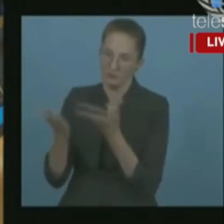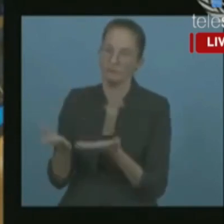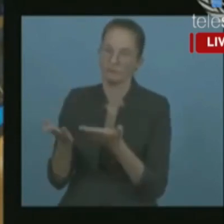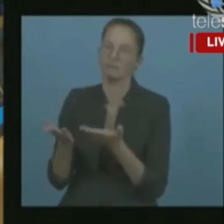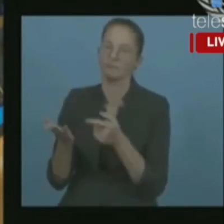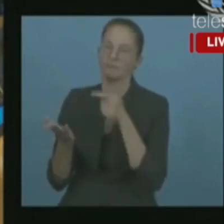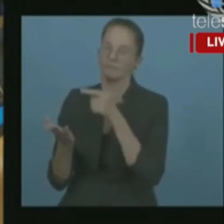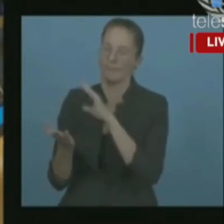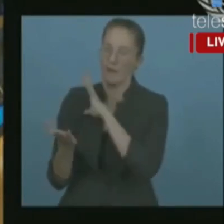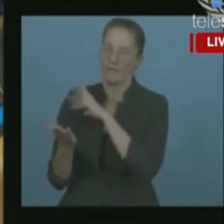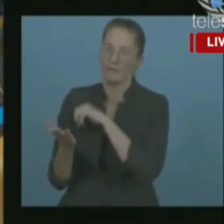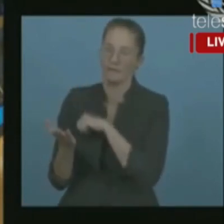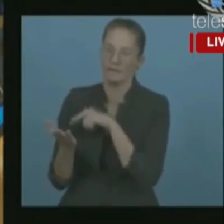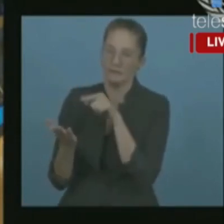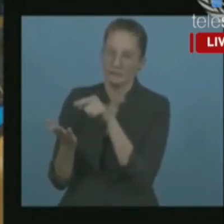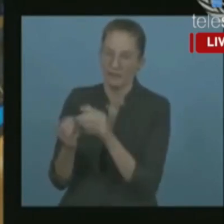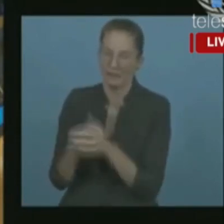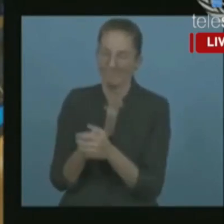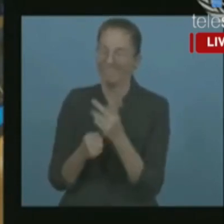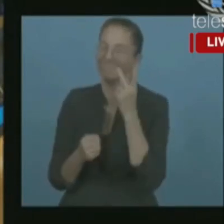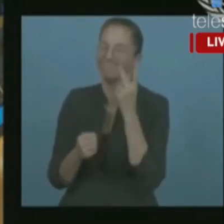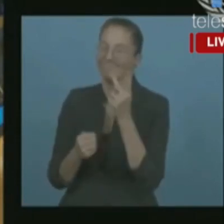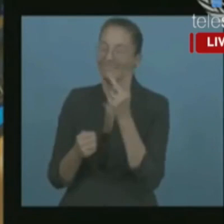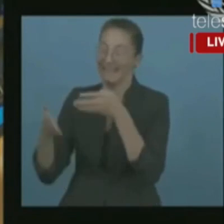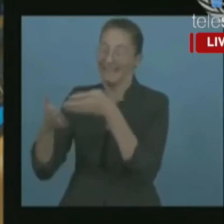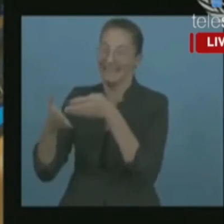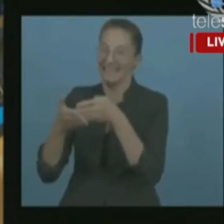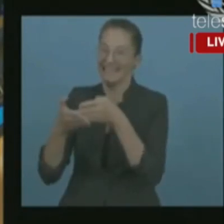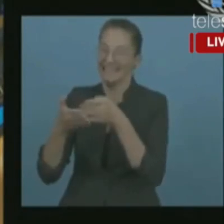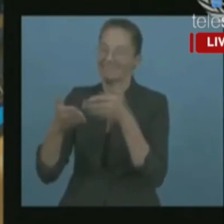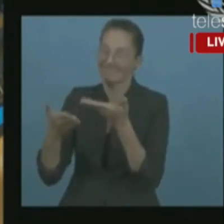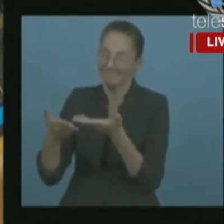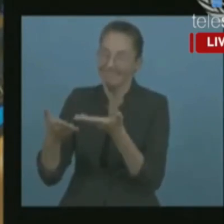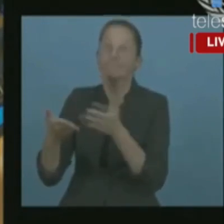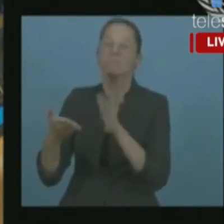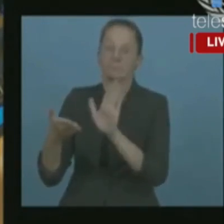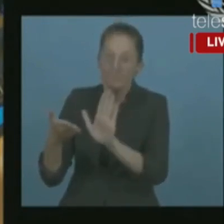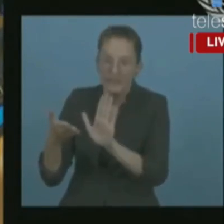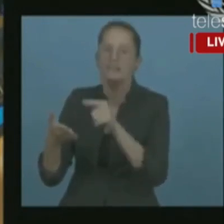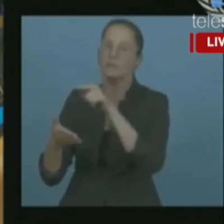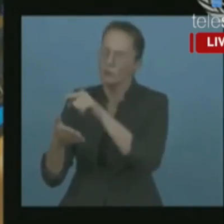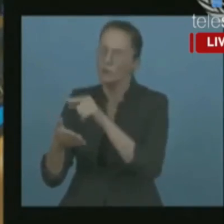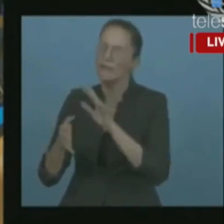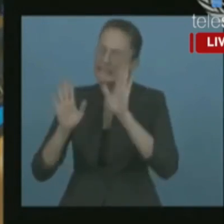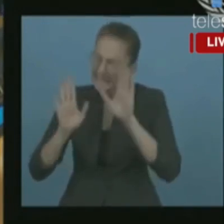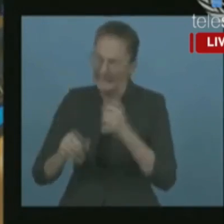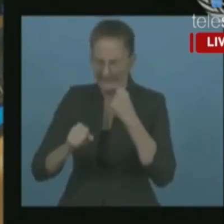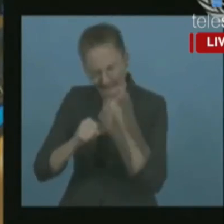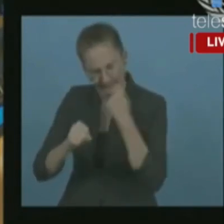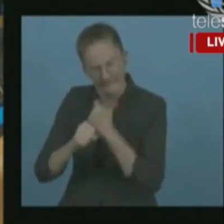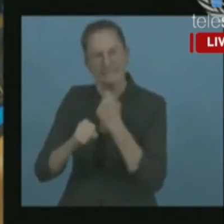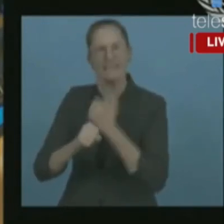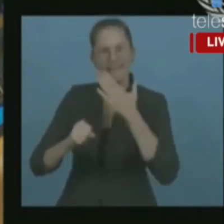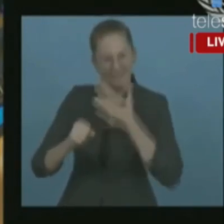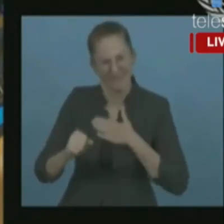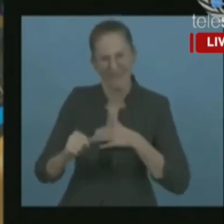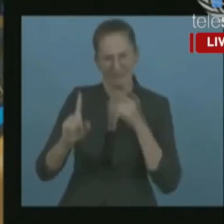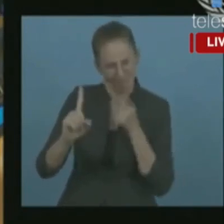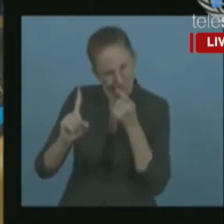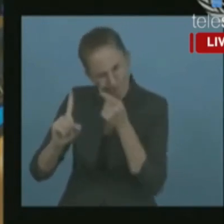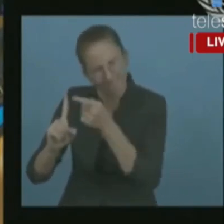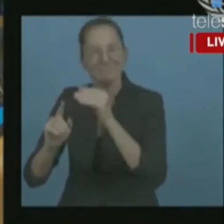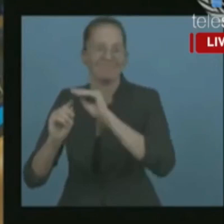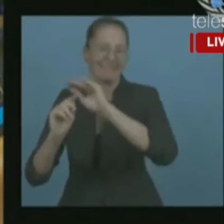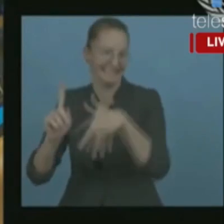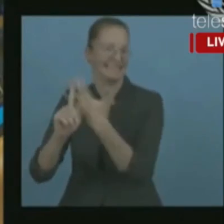obstacles that you have faced, you are trying to achieve the objective of development. I give the floor